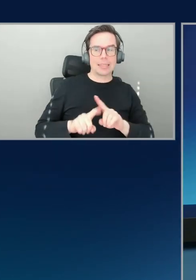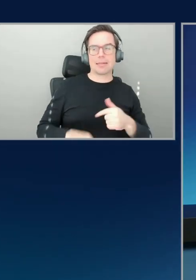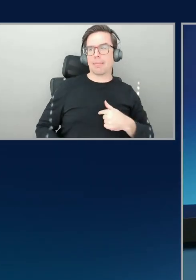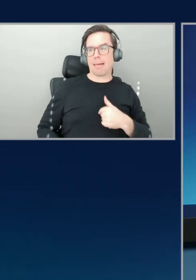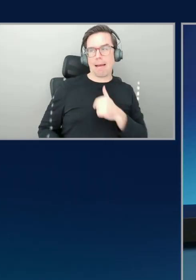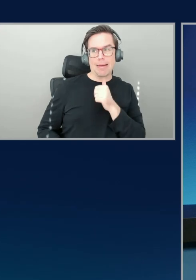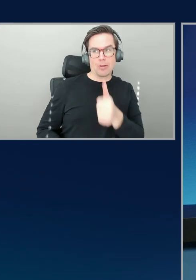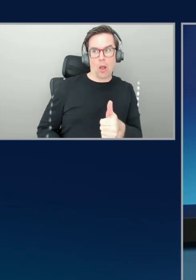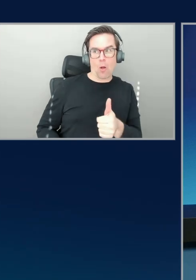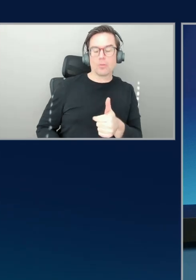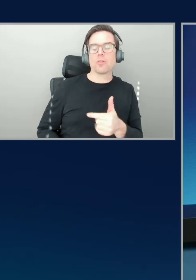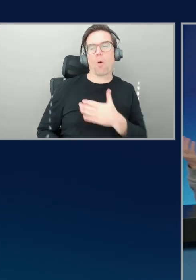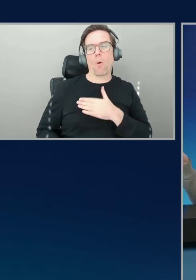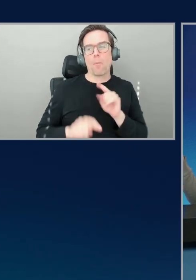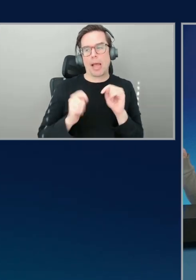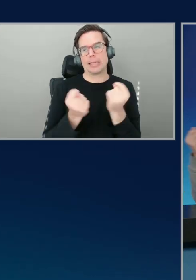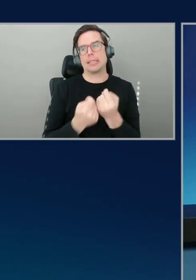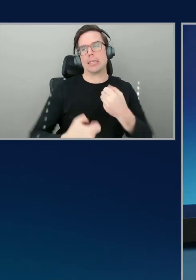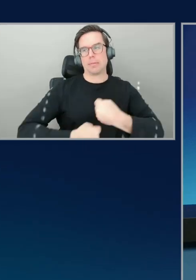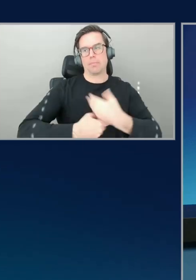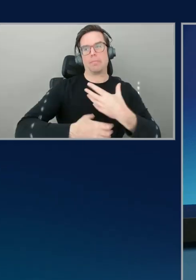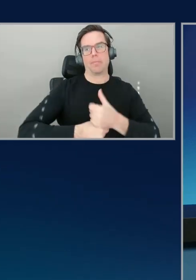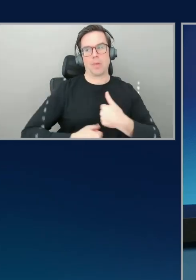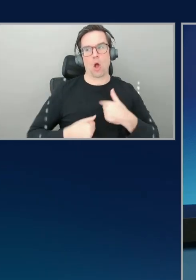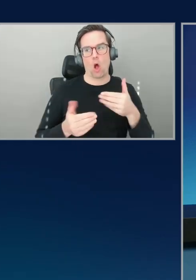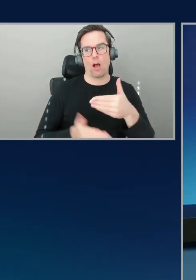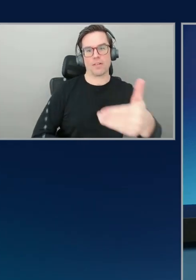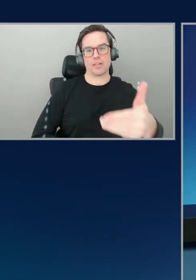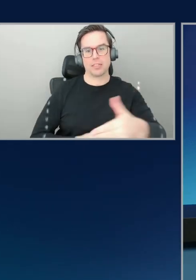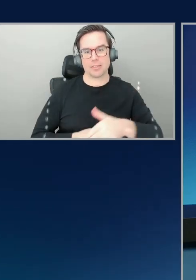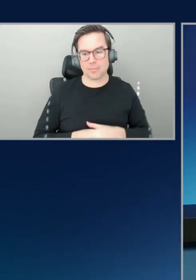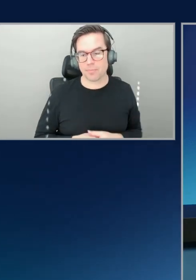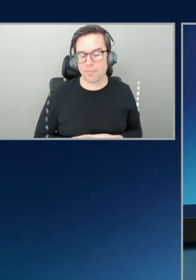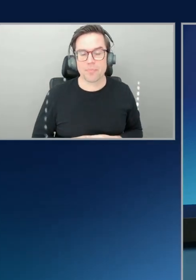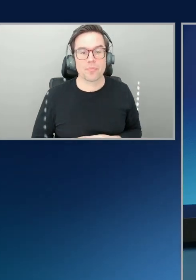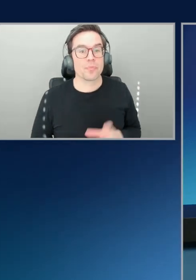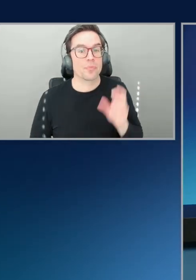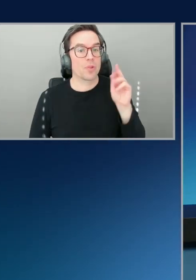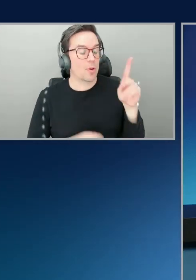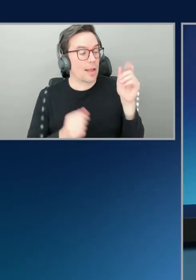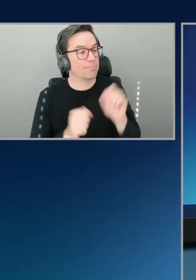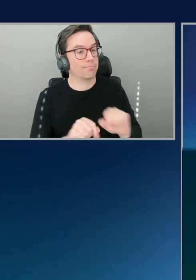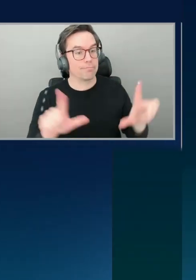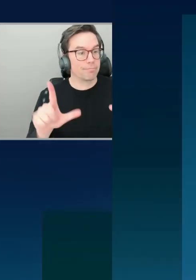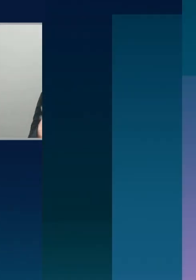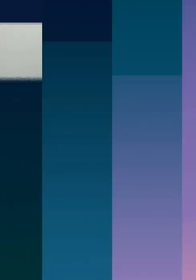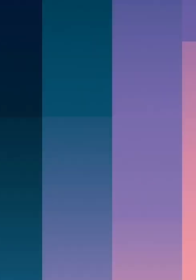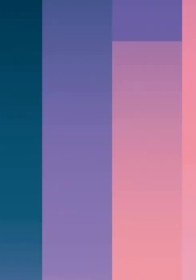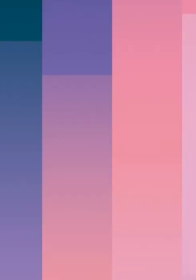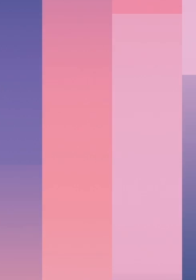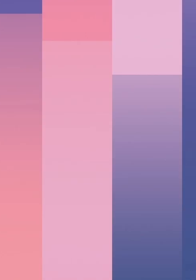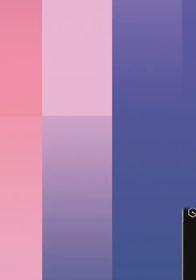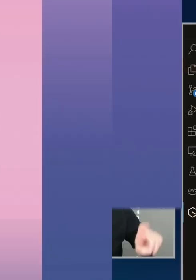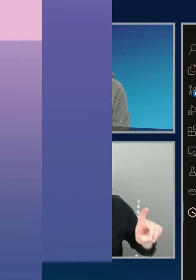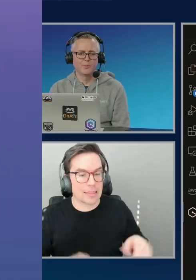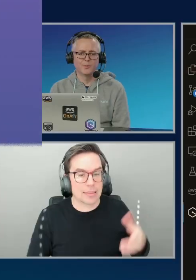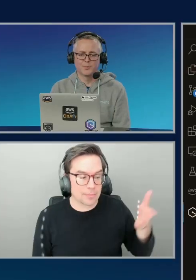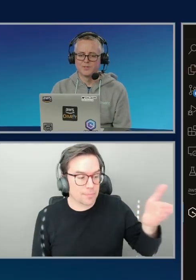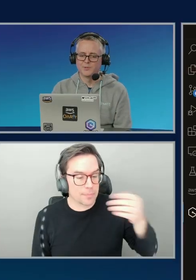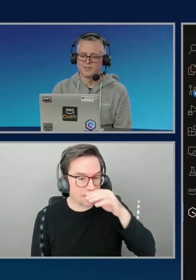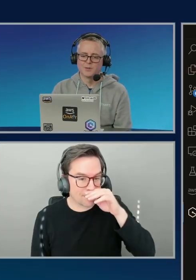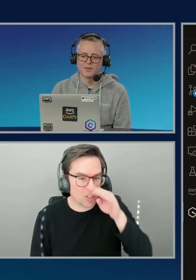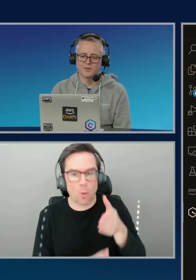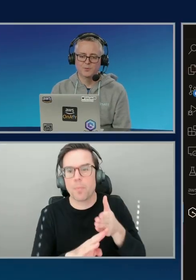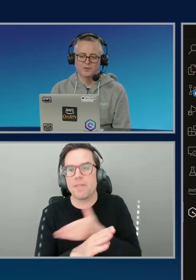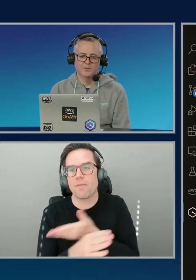get to the, uh, we're so, oh, we got it. Okay. Let's pull back up. Let's check. Let's take a quick look at this test before we gotta run. Yeah. We